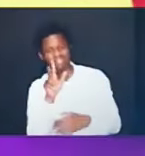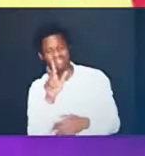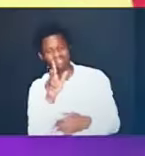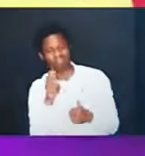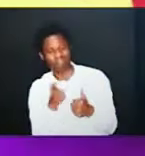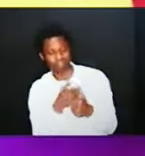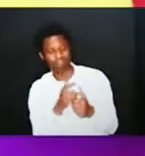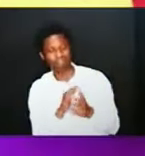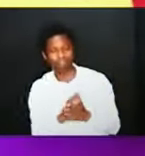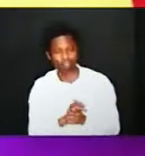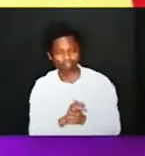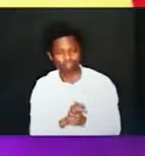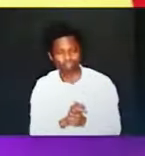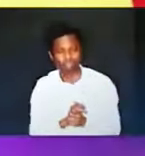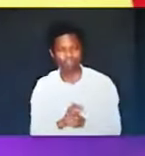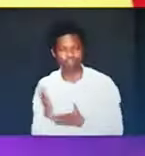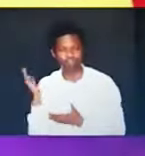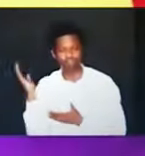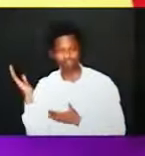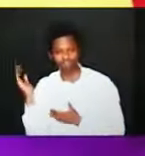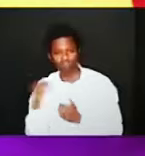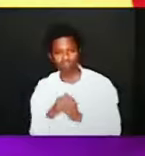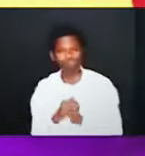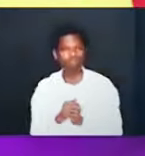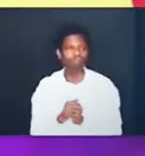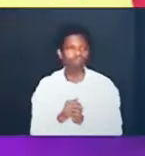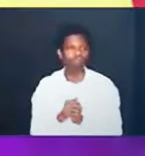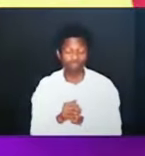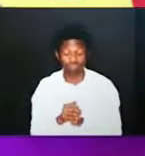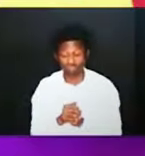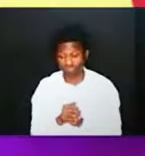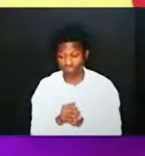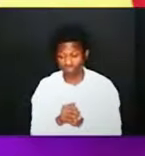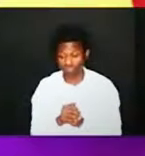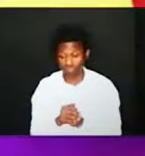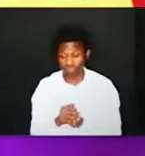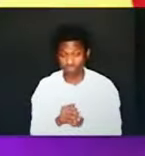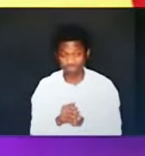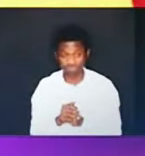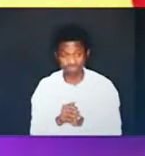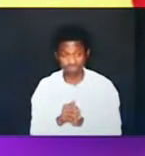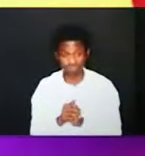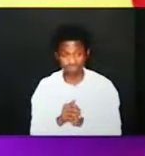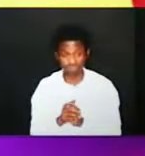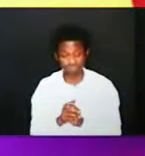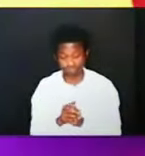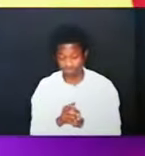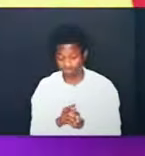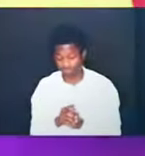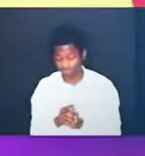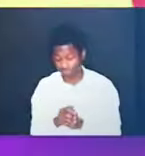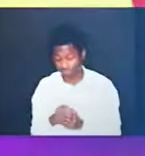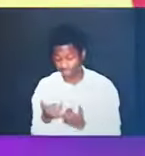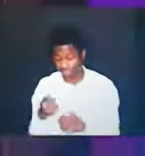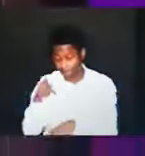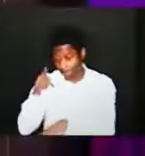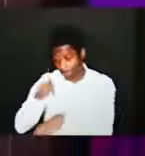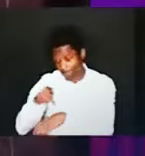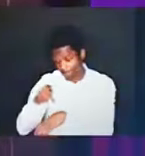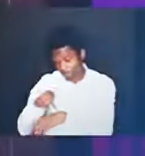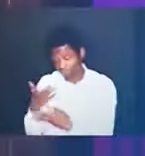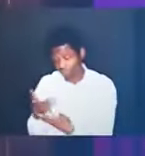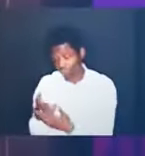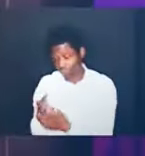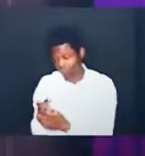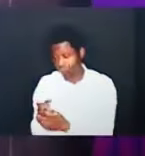as for you now Paul speaking to his congregation Jews Gentiles together as